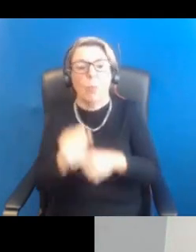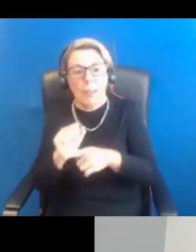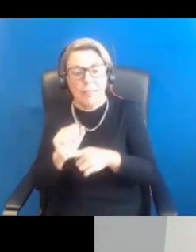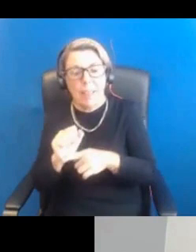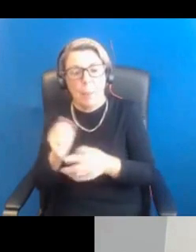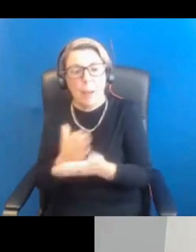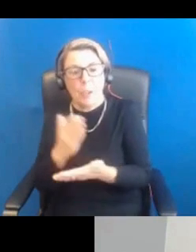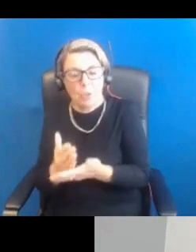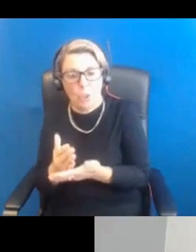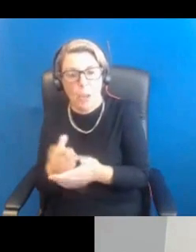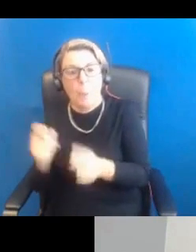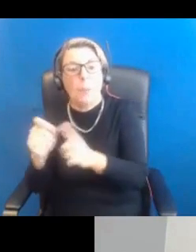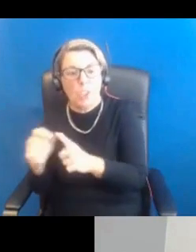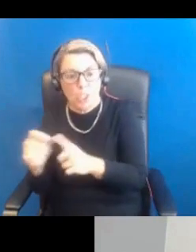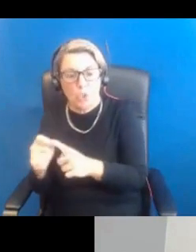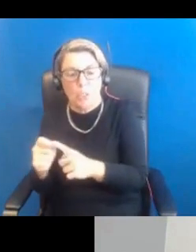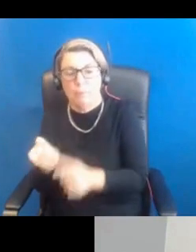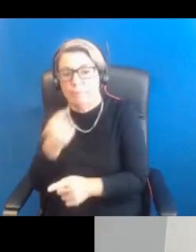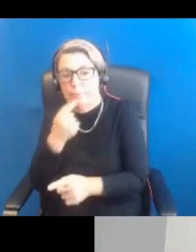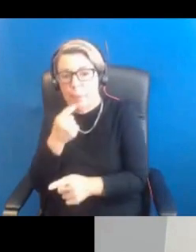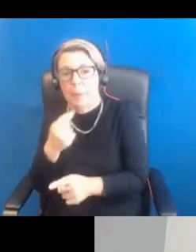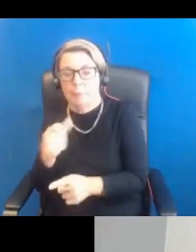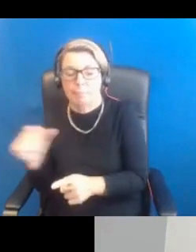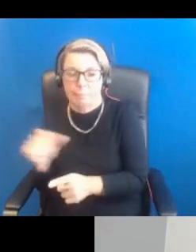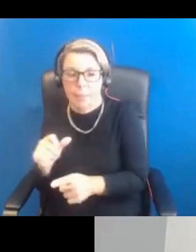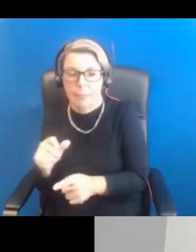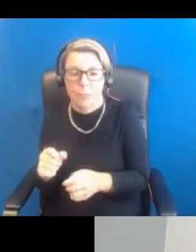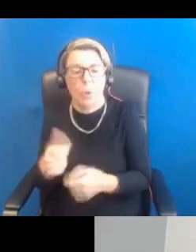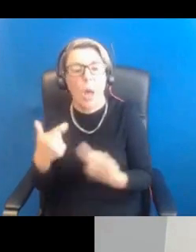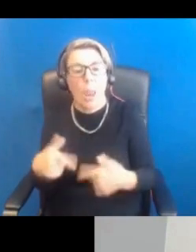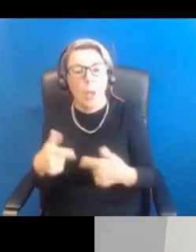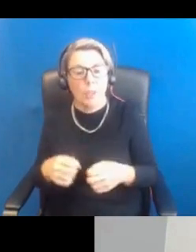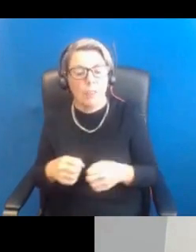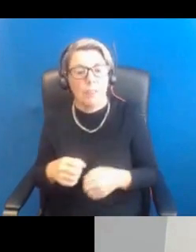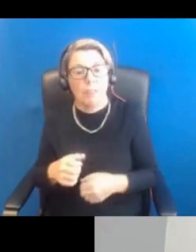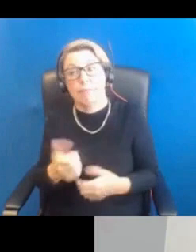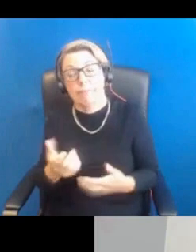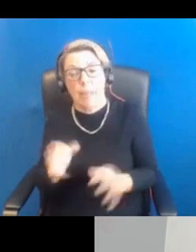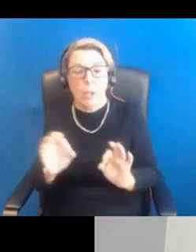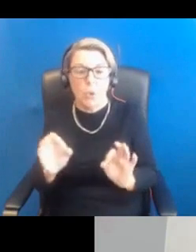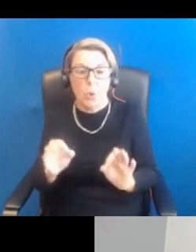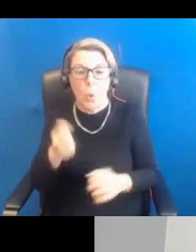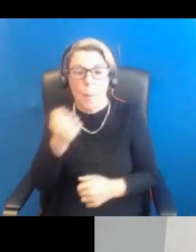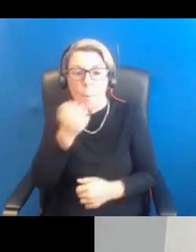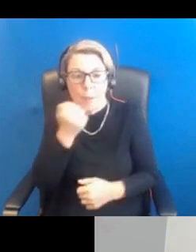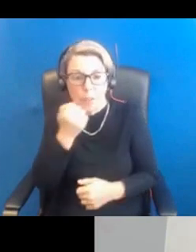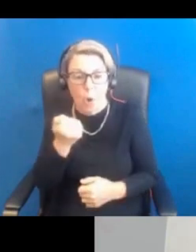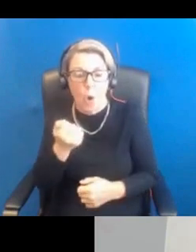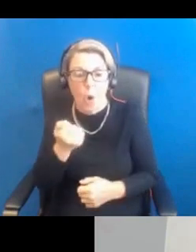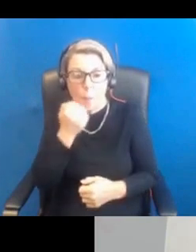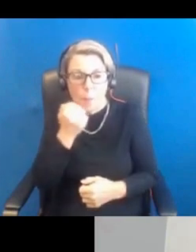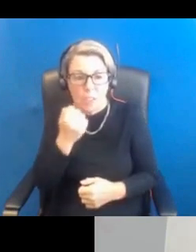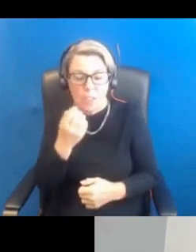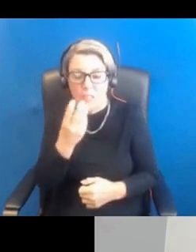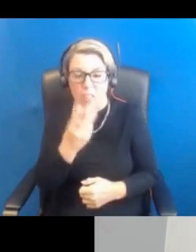ensuring that progesterone is available to allow you to have either no periods or periods three or four times a